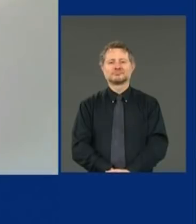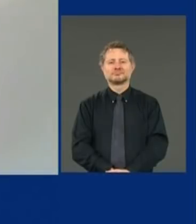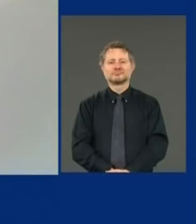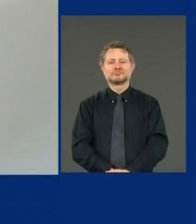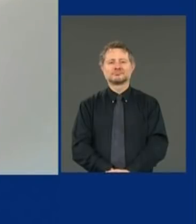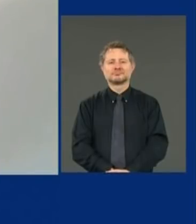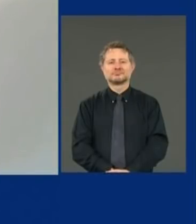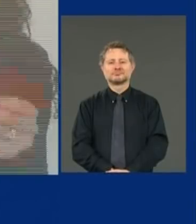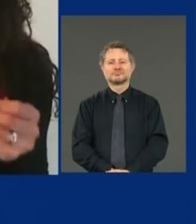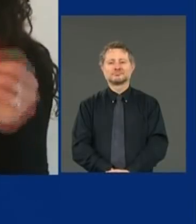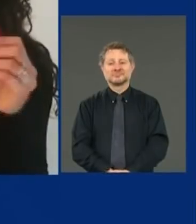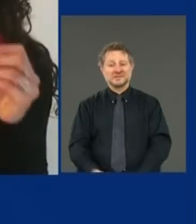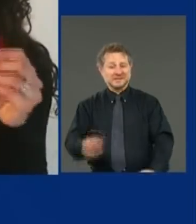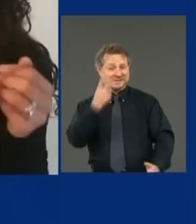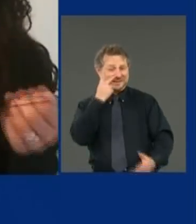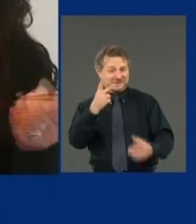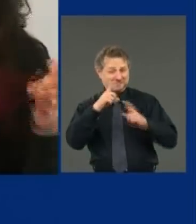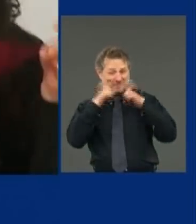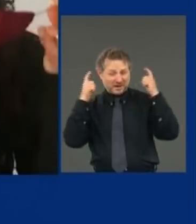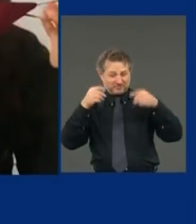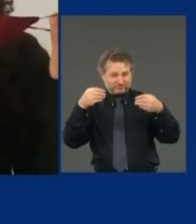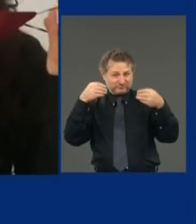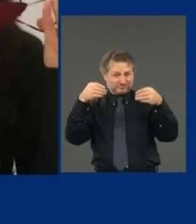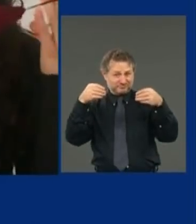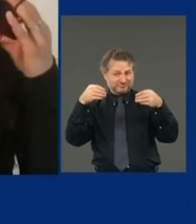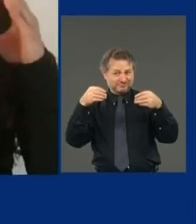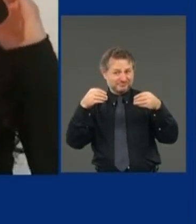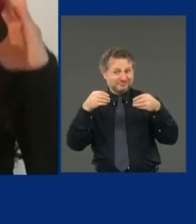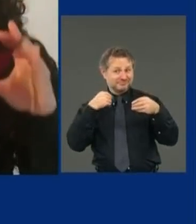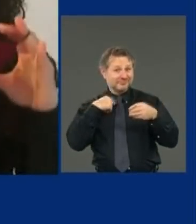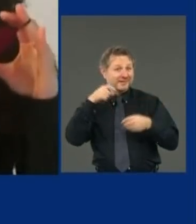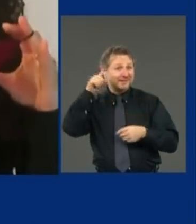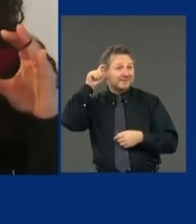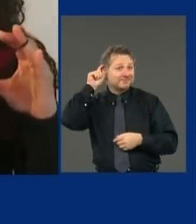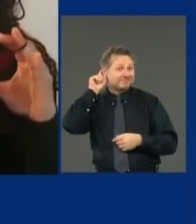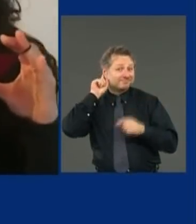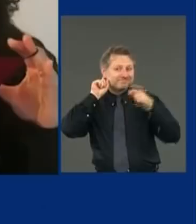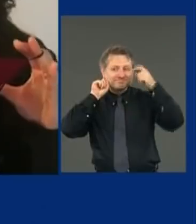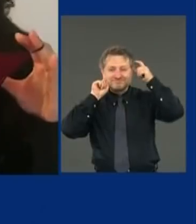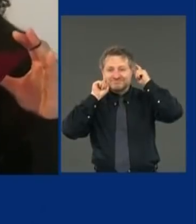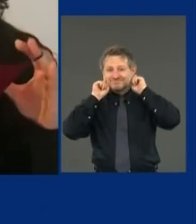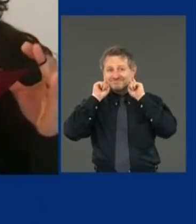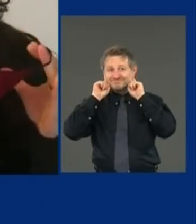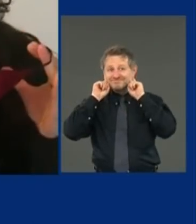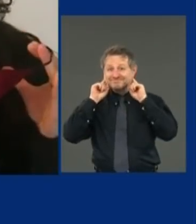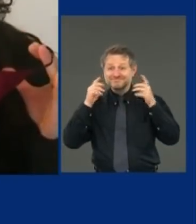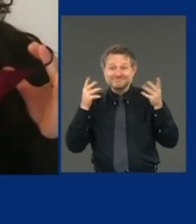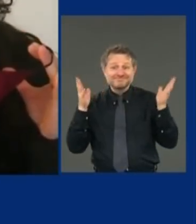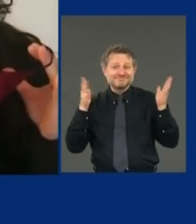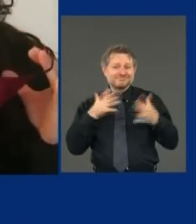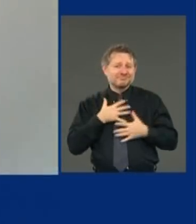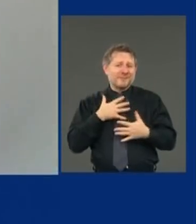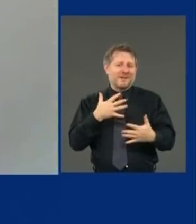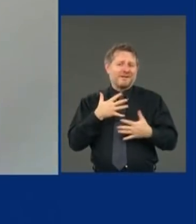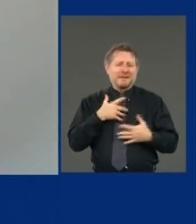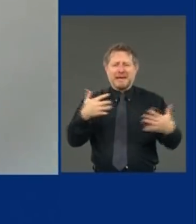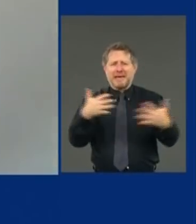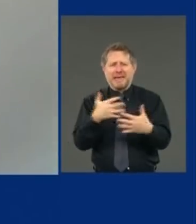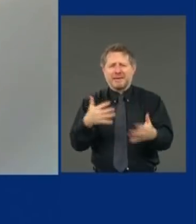You see this mask right here? It goes over my ears I can breathe through it well So you shouldn't fear